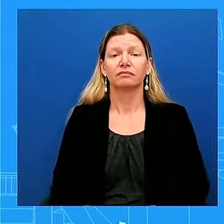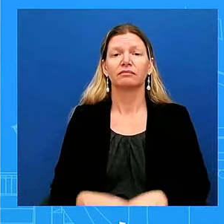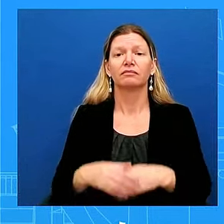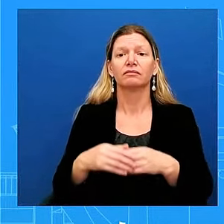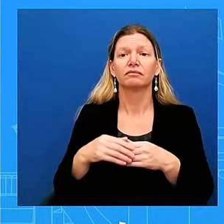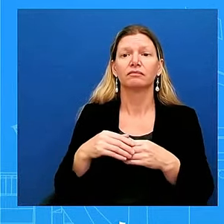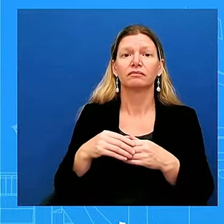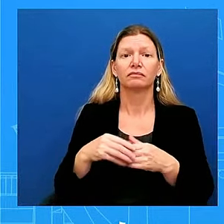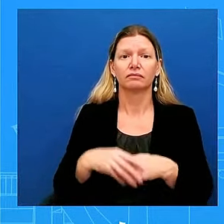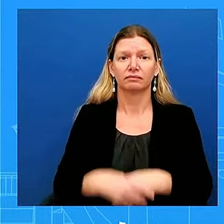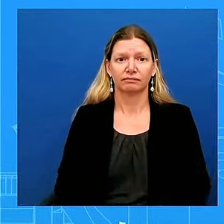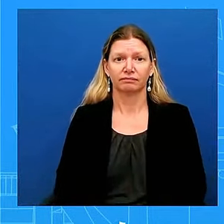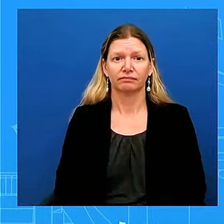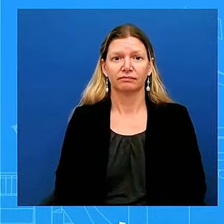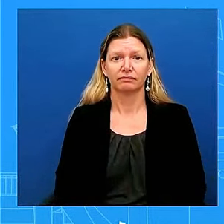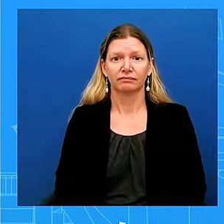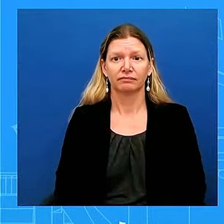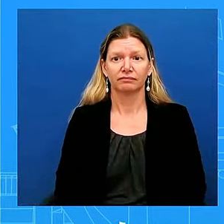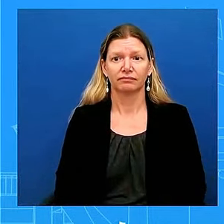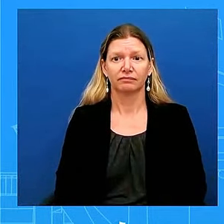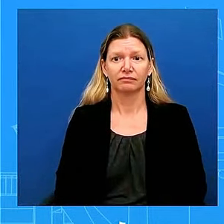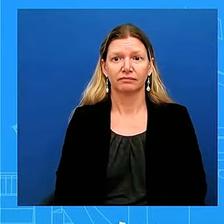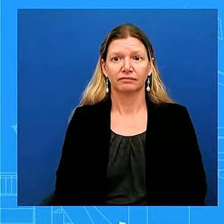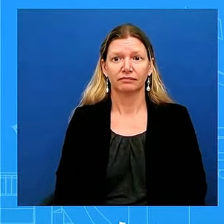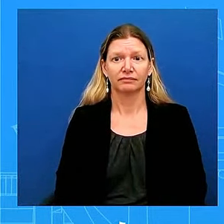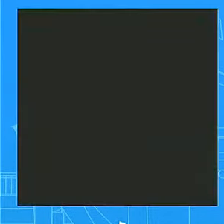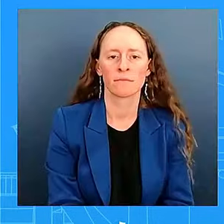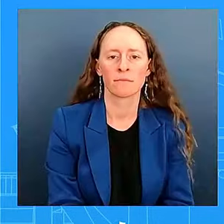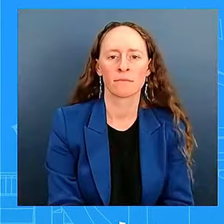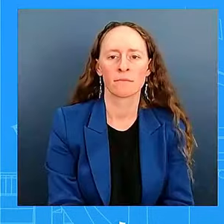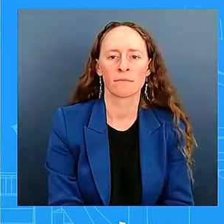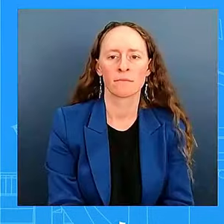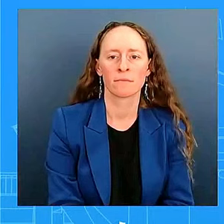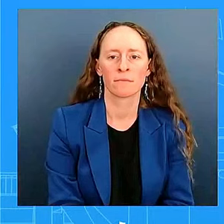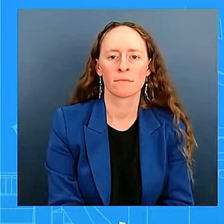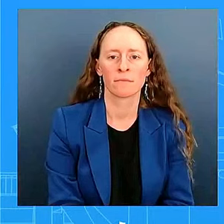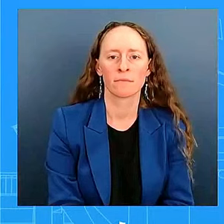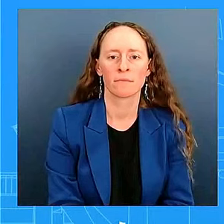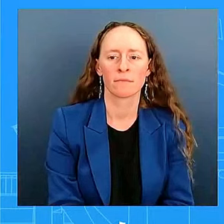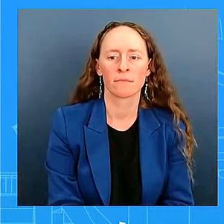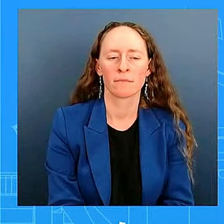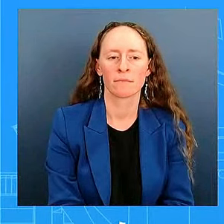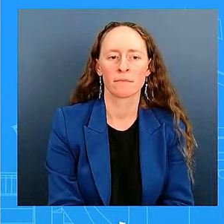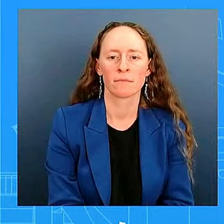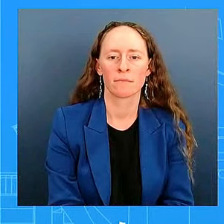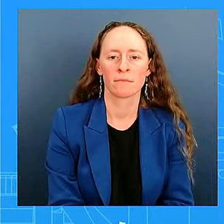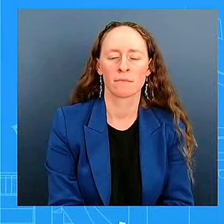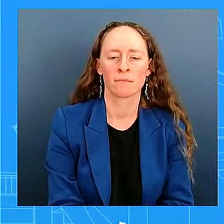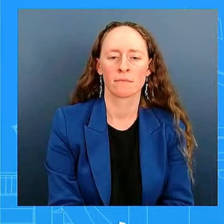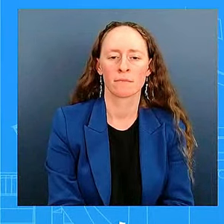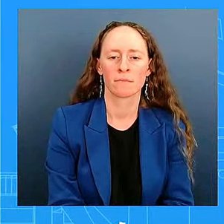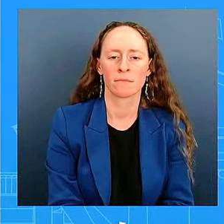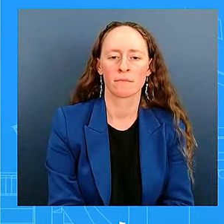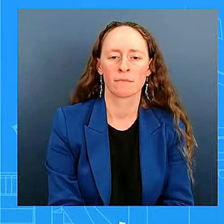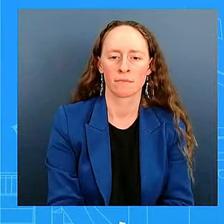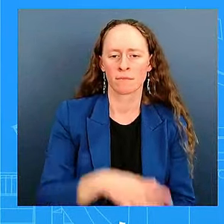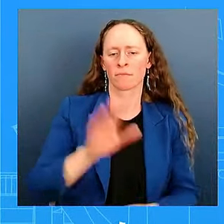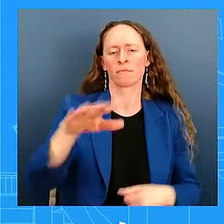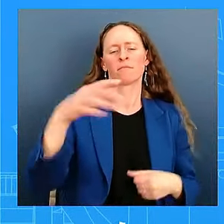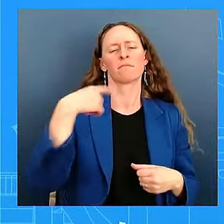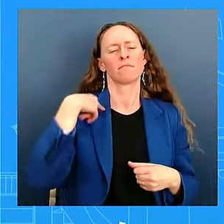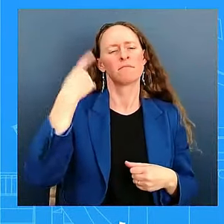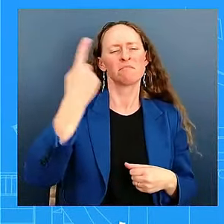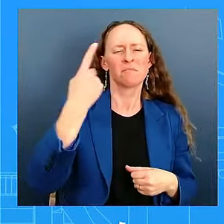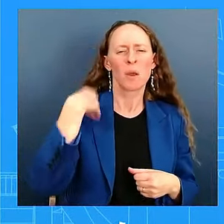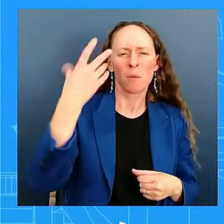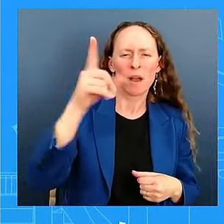out assessments that showed limited impact on critical consumers' needs at this time. So on energy, for example, from the Department of Energy,